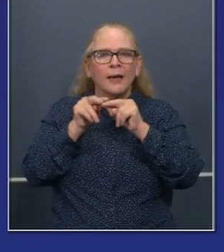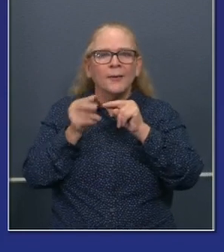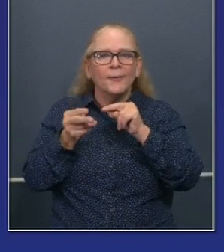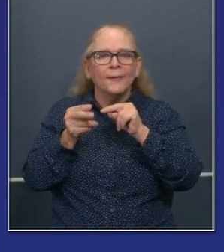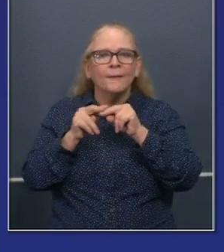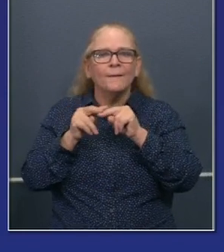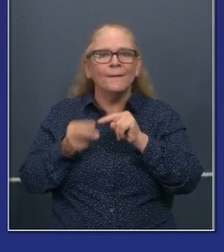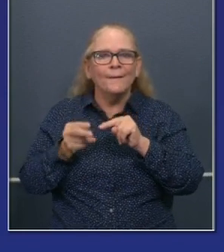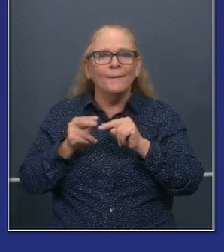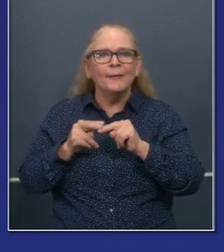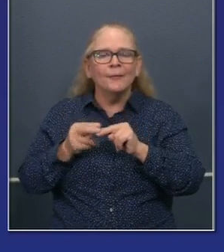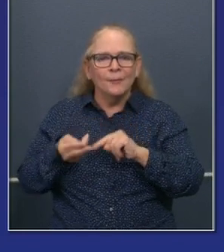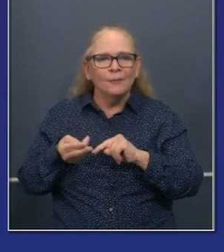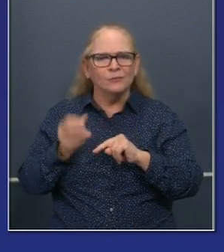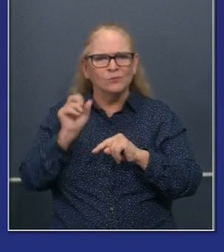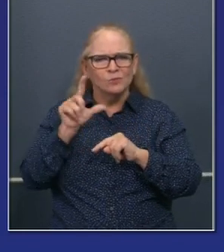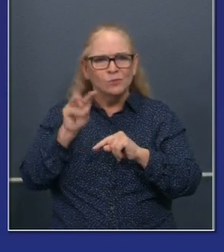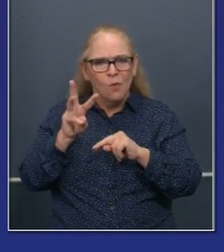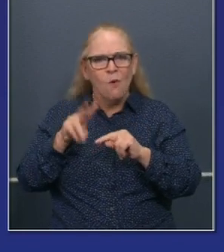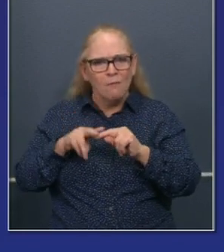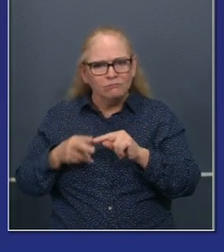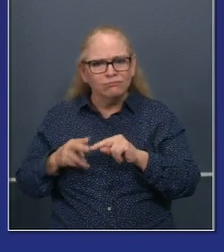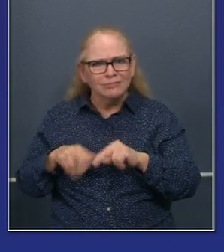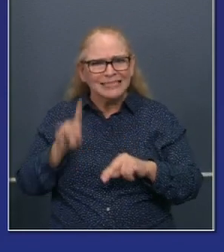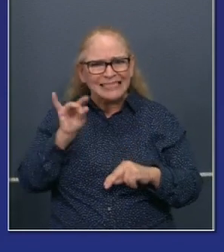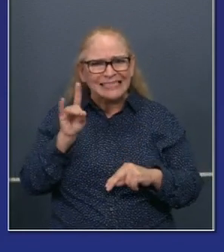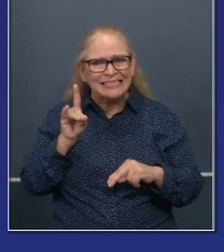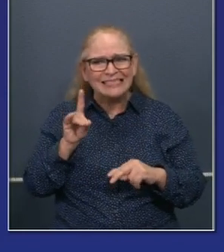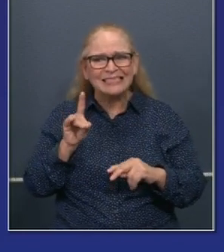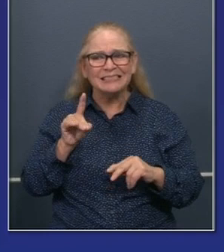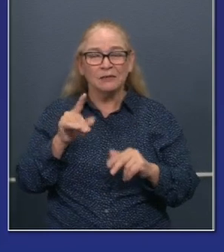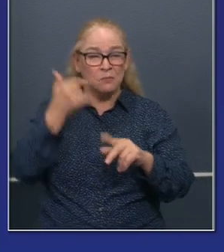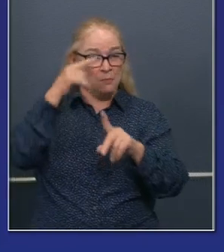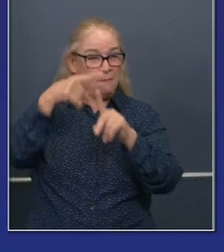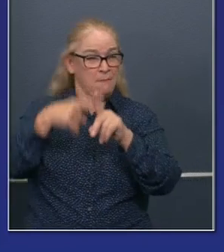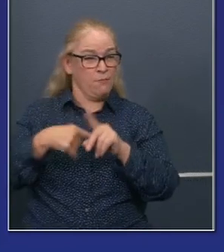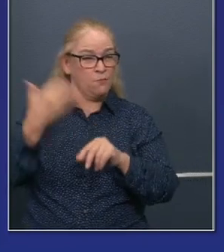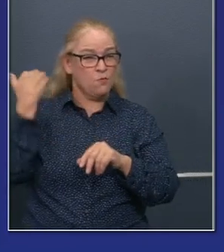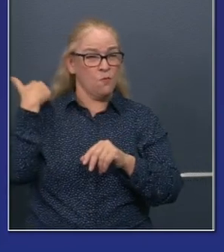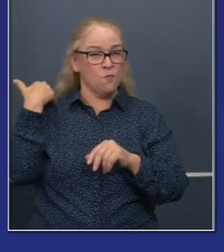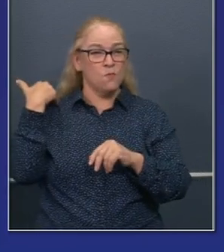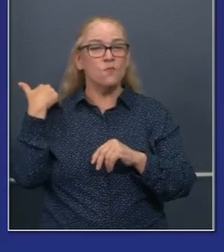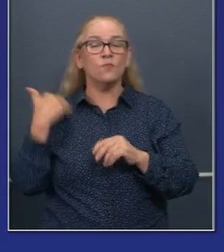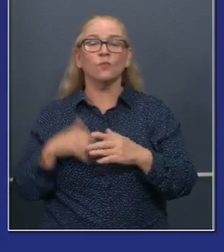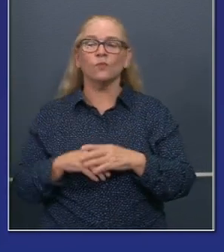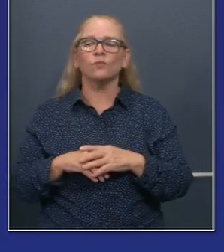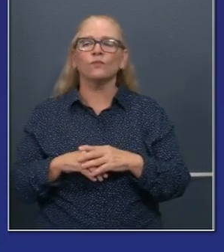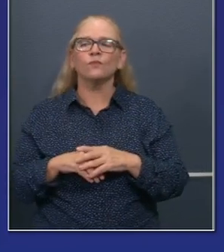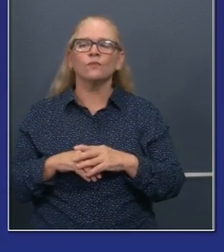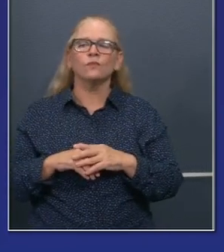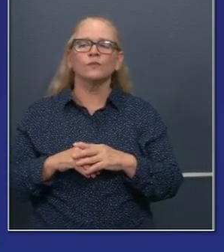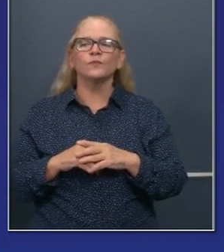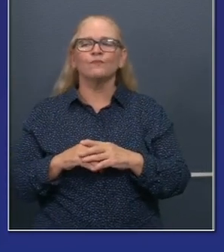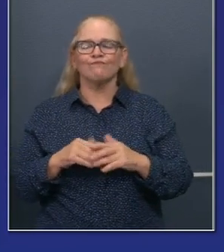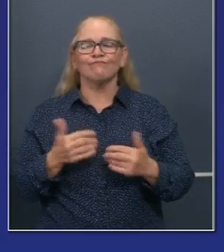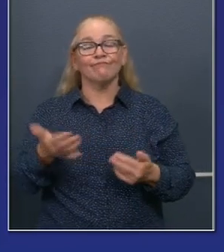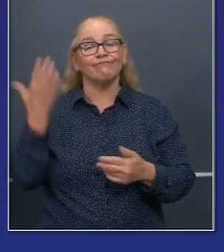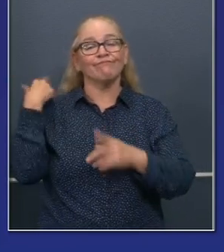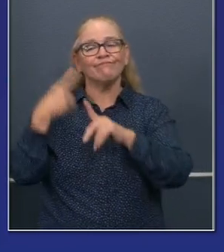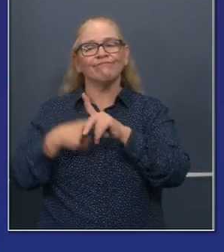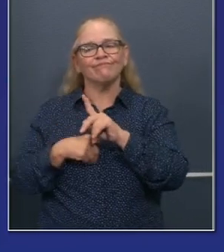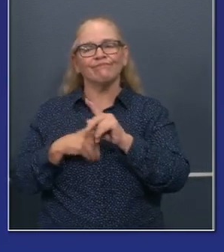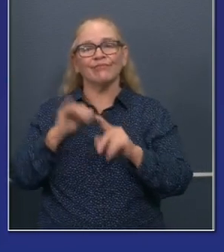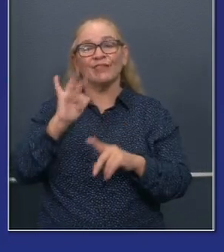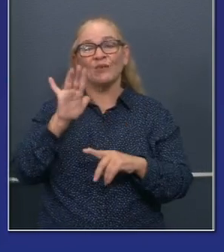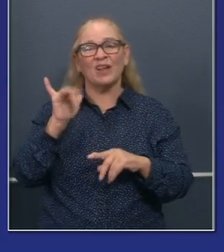significant growth, you may recall a month or so ago, uh, those very, very difficult period, early July, where we saw